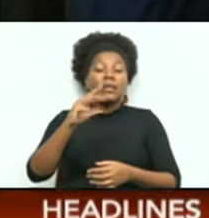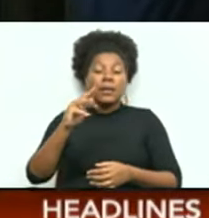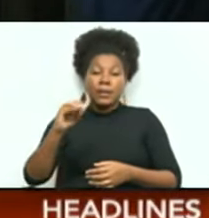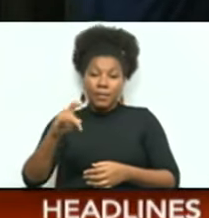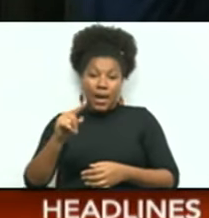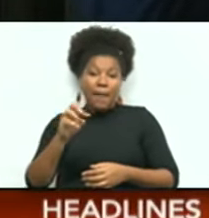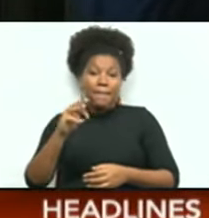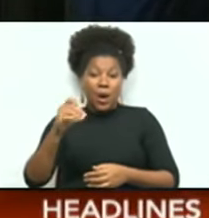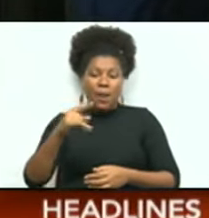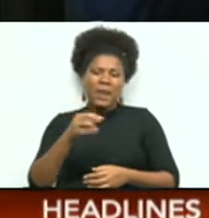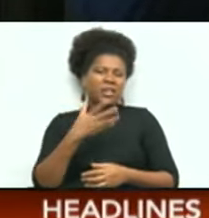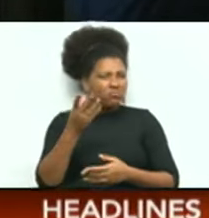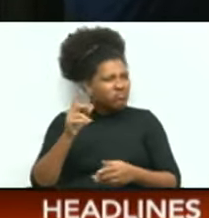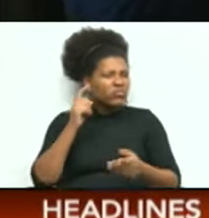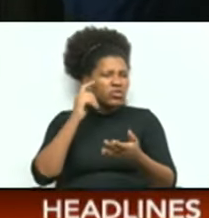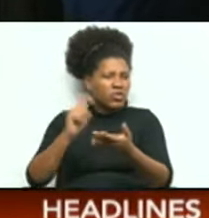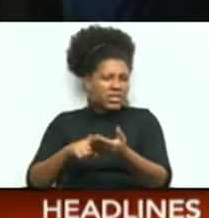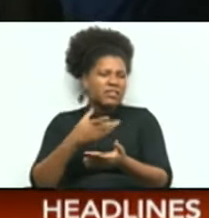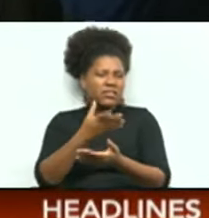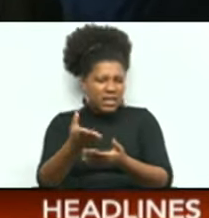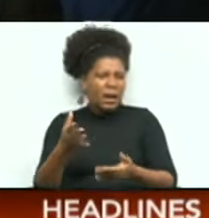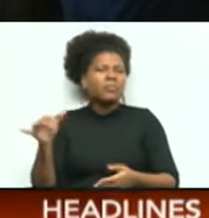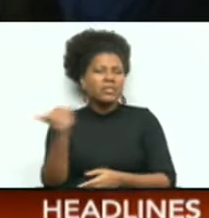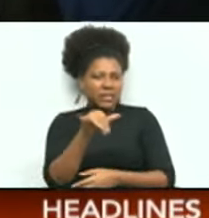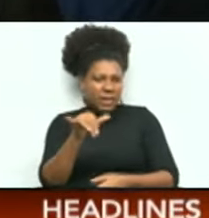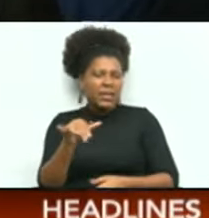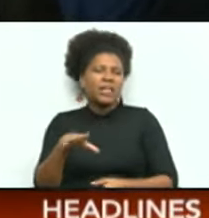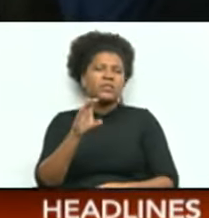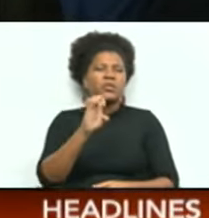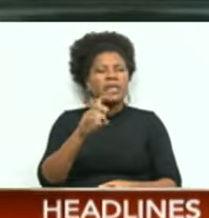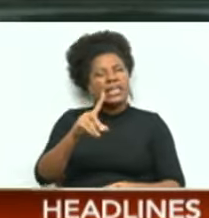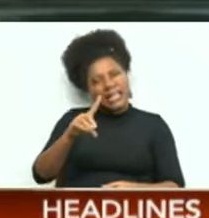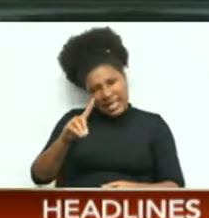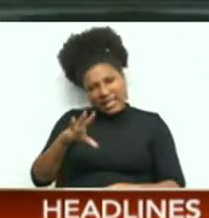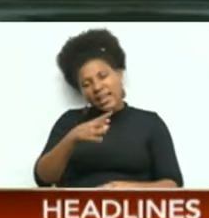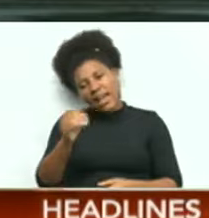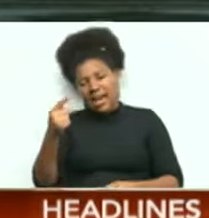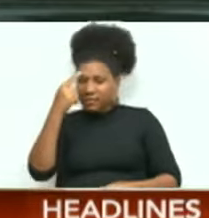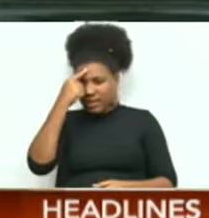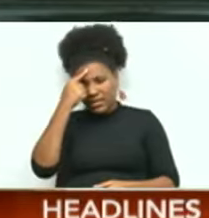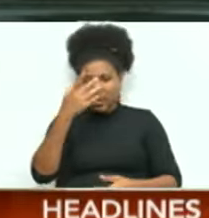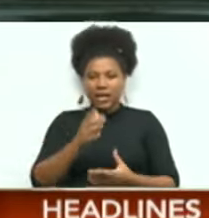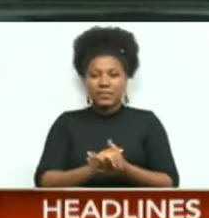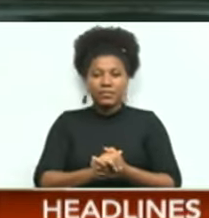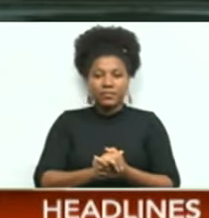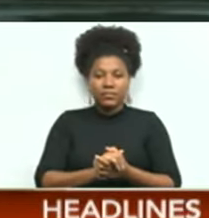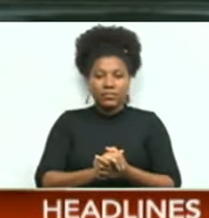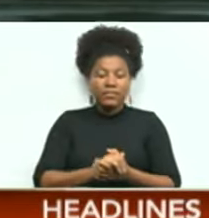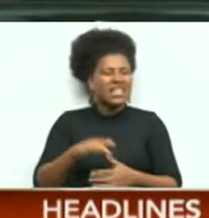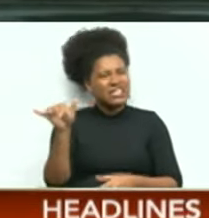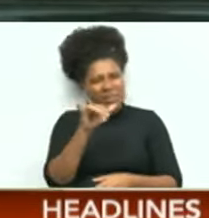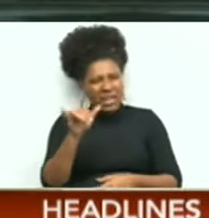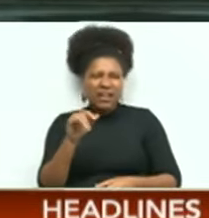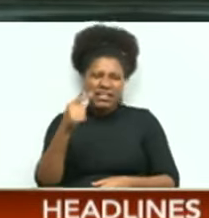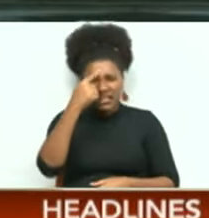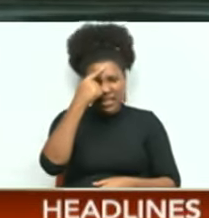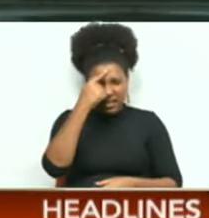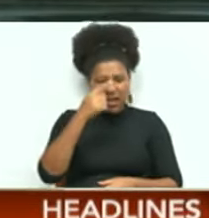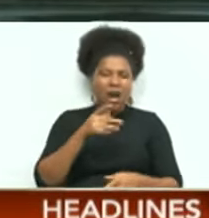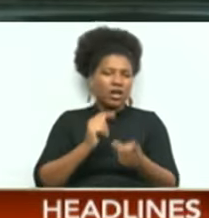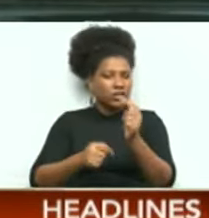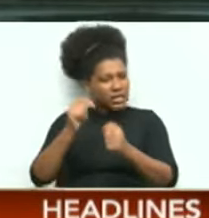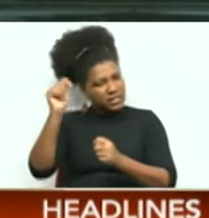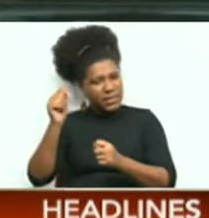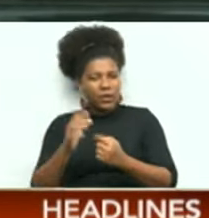some commonalities between Eden, this country, and India. The similarities in India and in